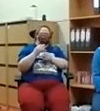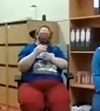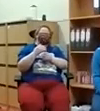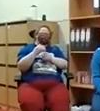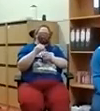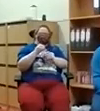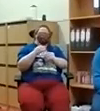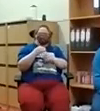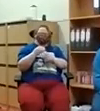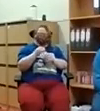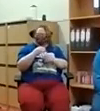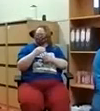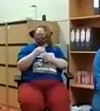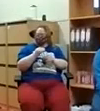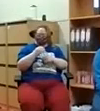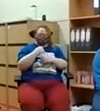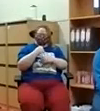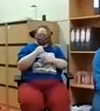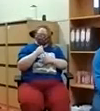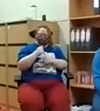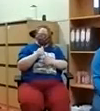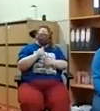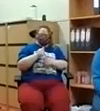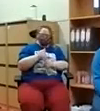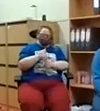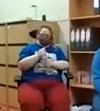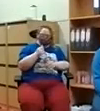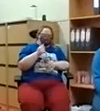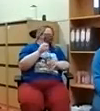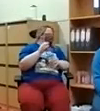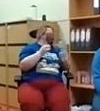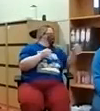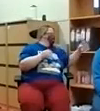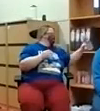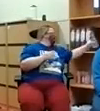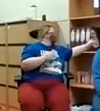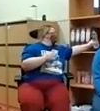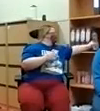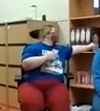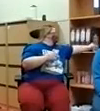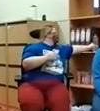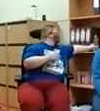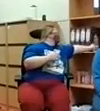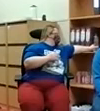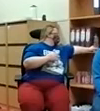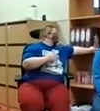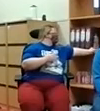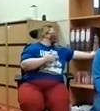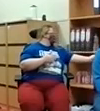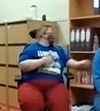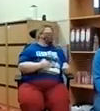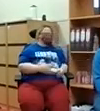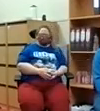mary did you have something to say mary lucy yeah i was just wondering mary lennon i think mary lennon um from the daughter of the charities